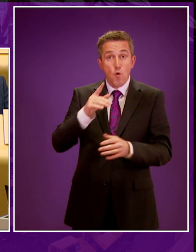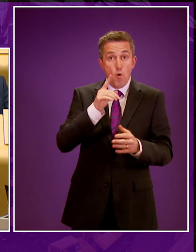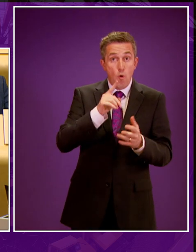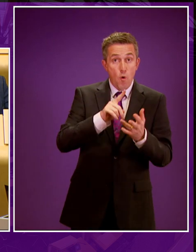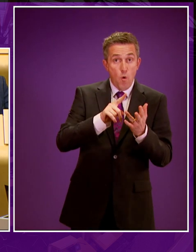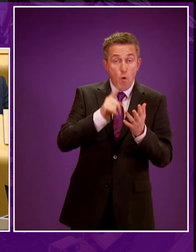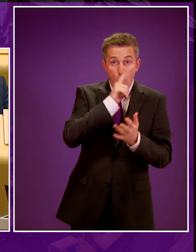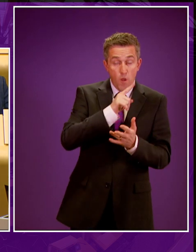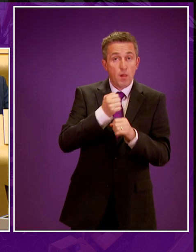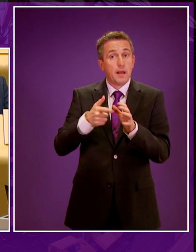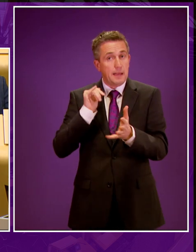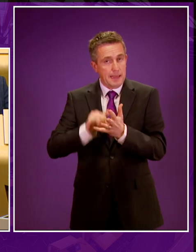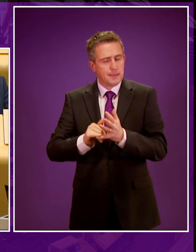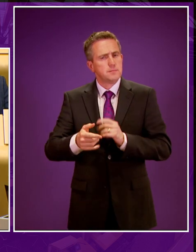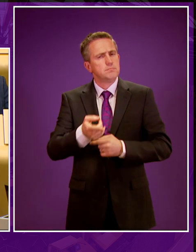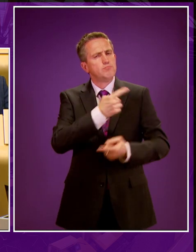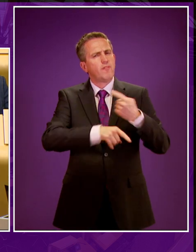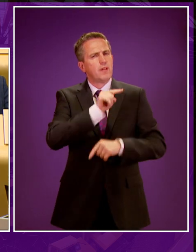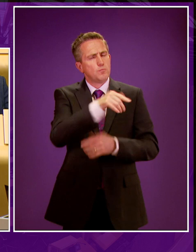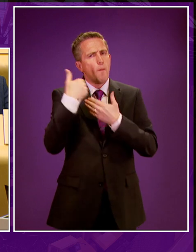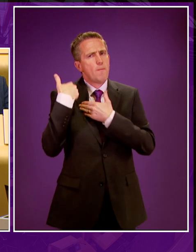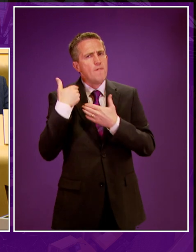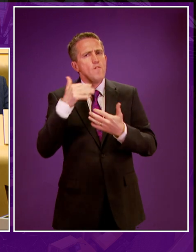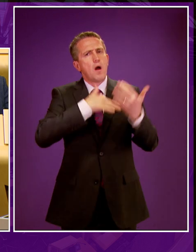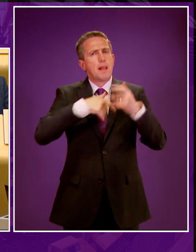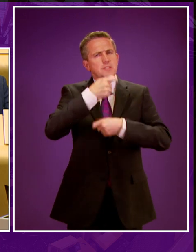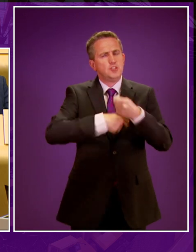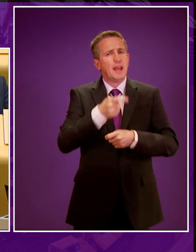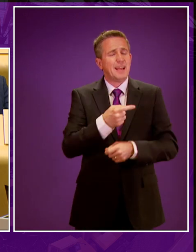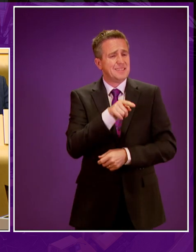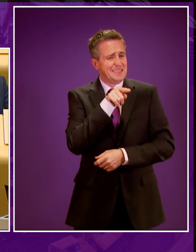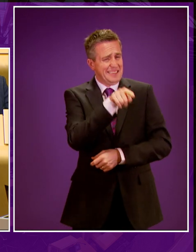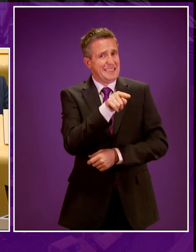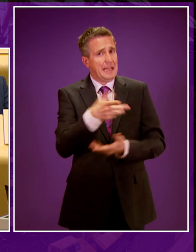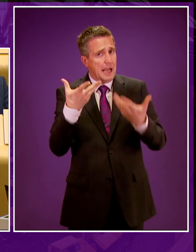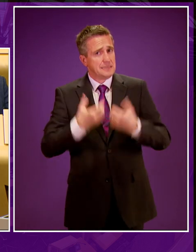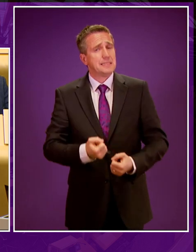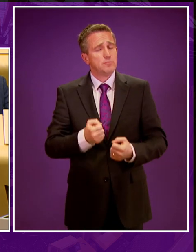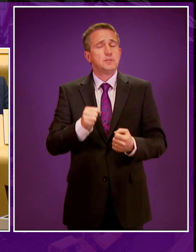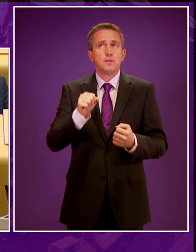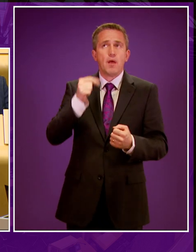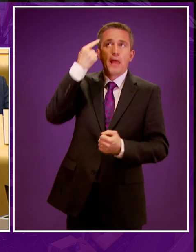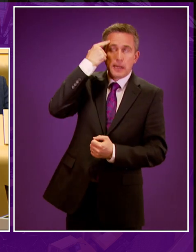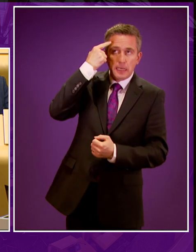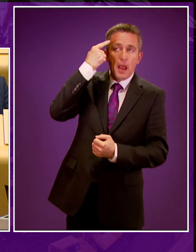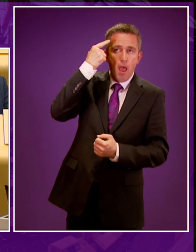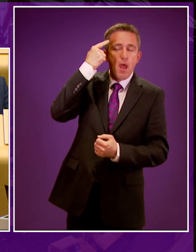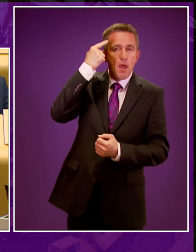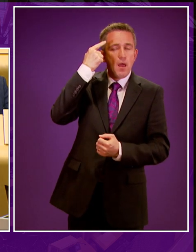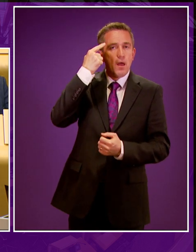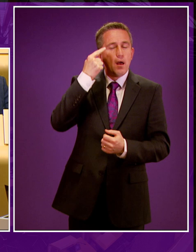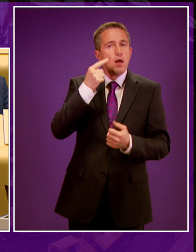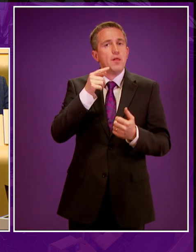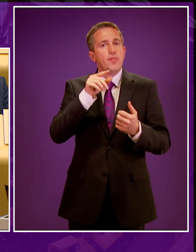role he had responsibility for climate change, he was one of the few people within the SNP who accepted the basic principle that the